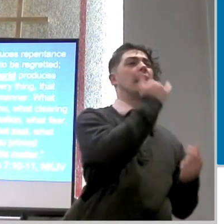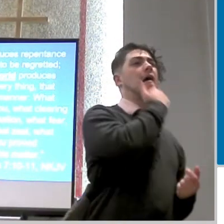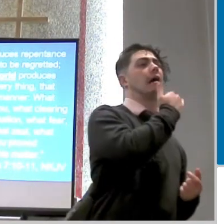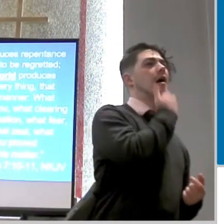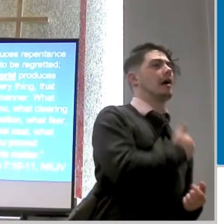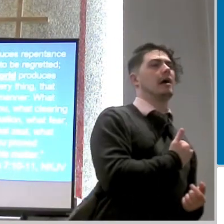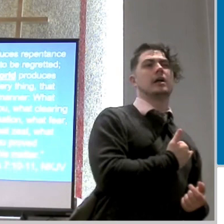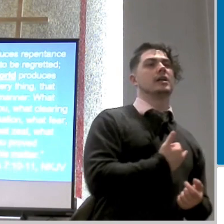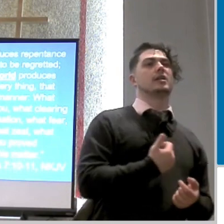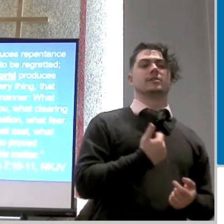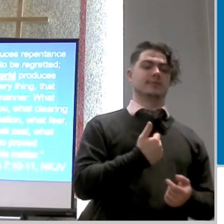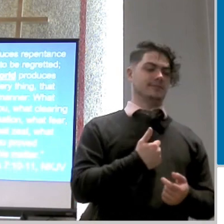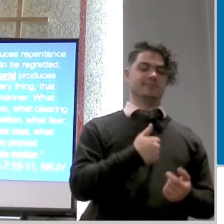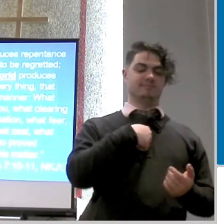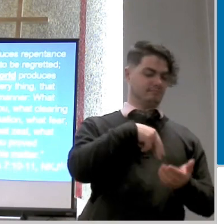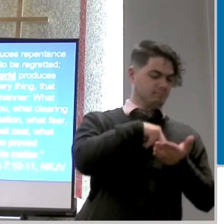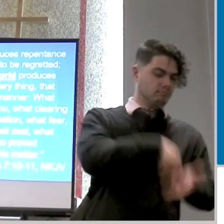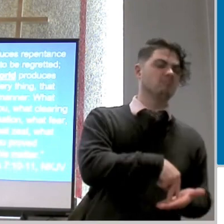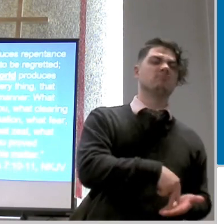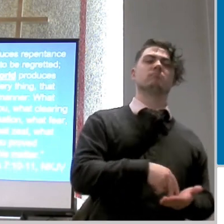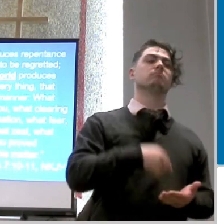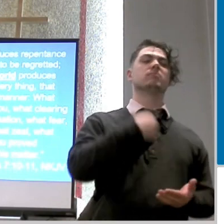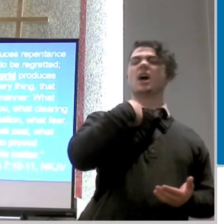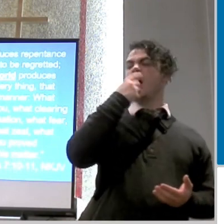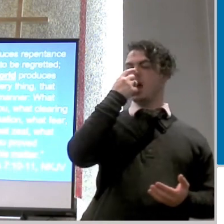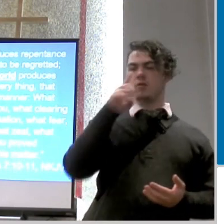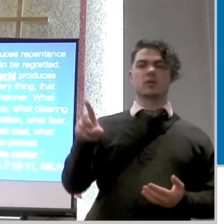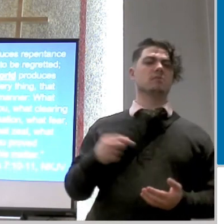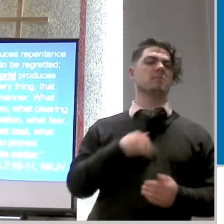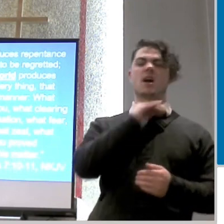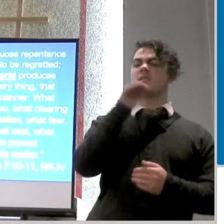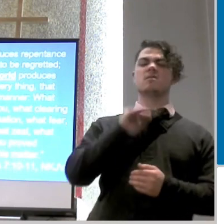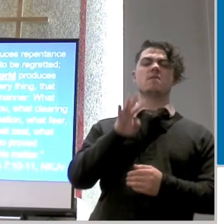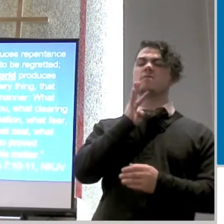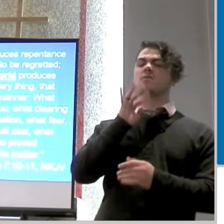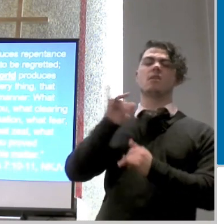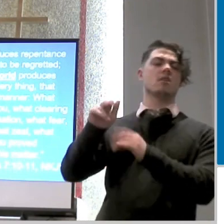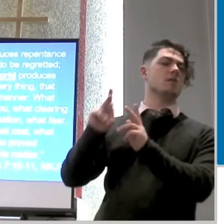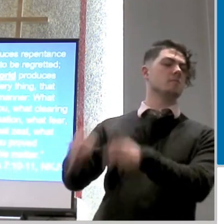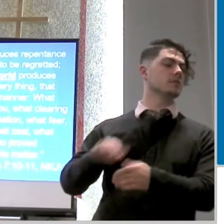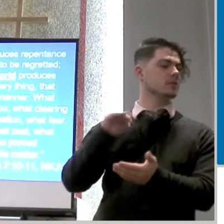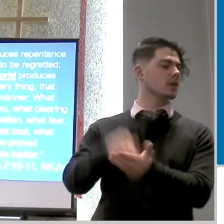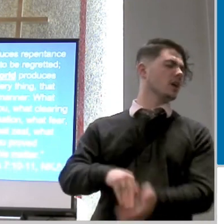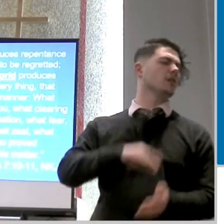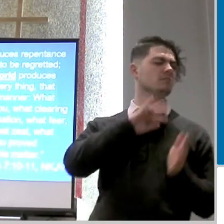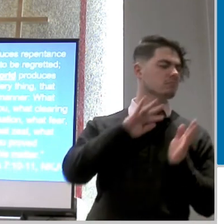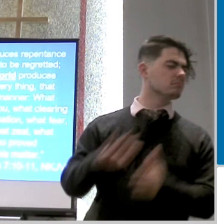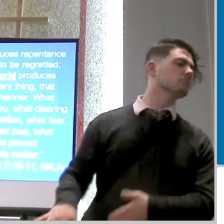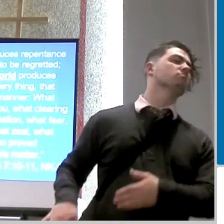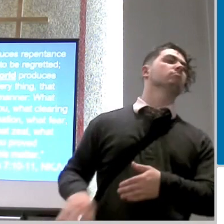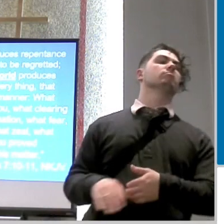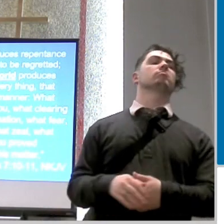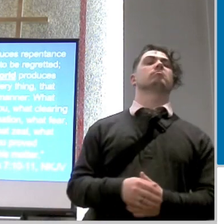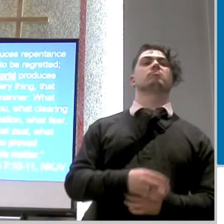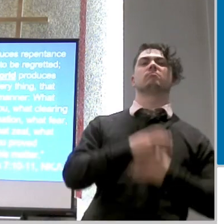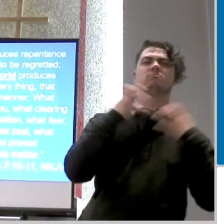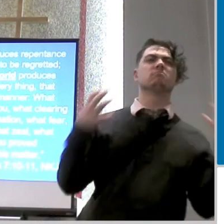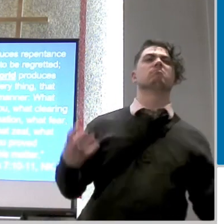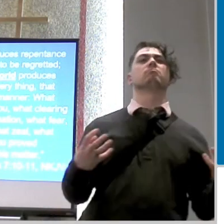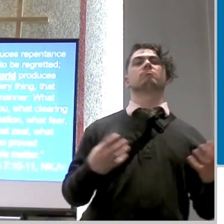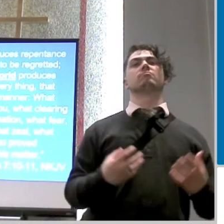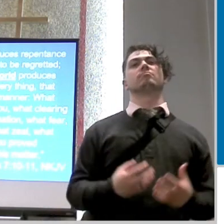i'm not going to talk to that person in fact i'm never talking to them again those grudges i mean some of your families you know